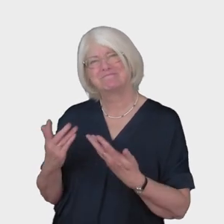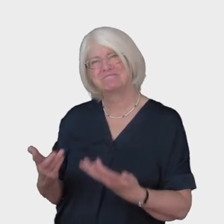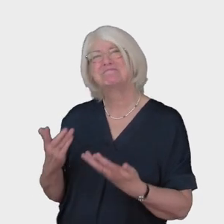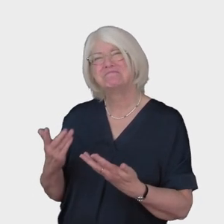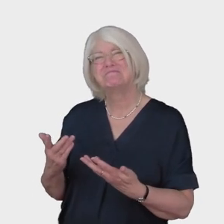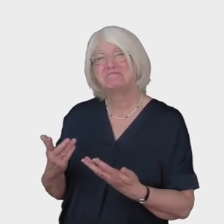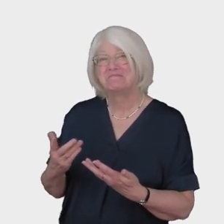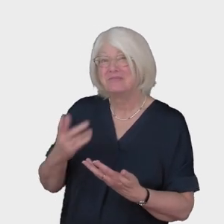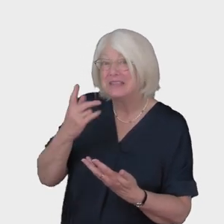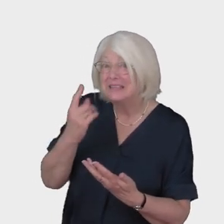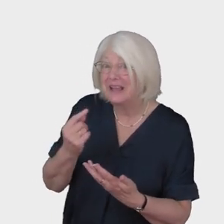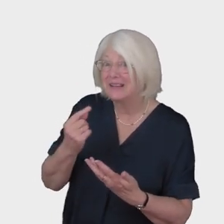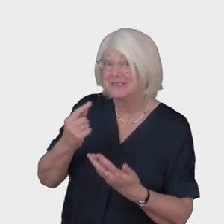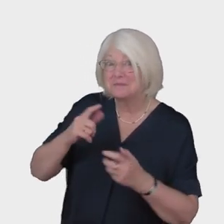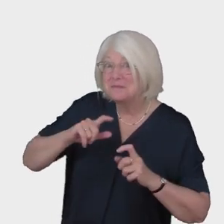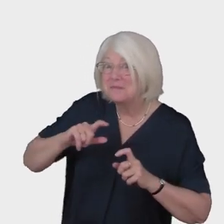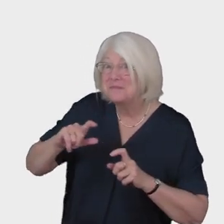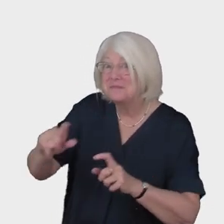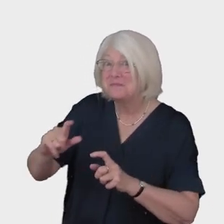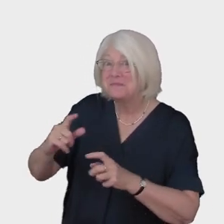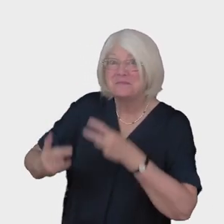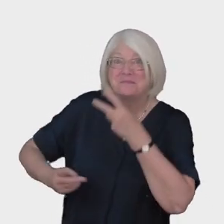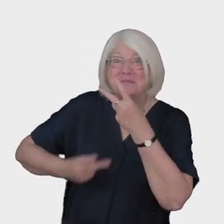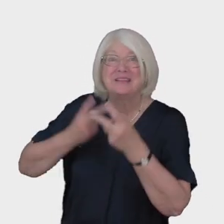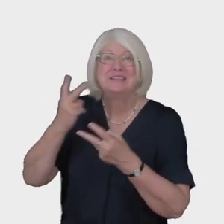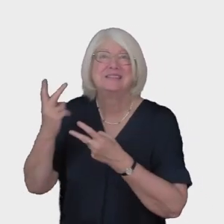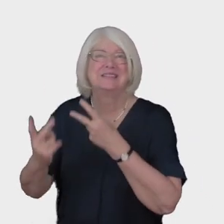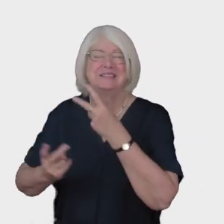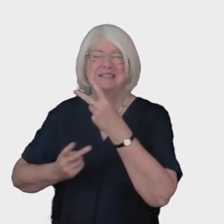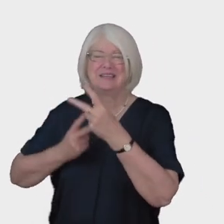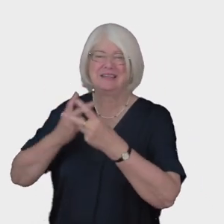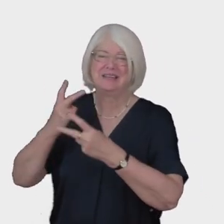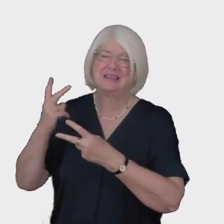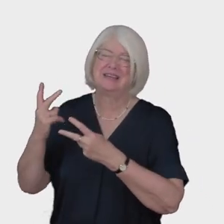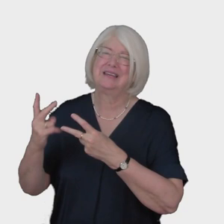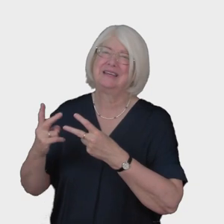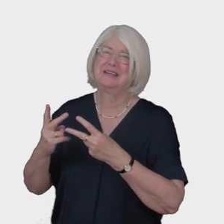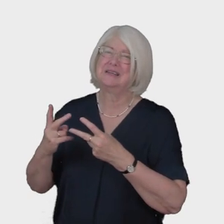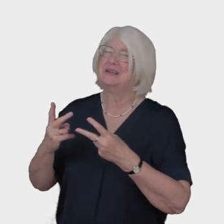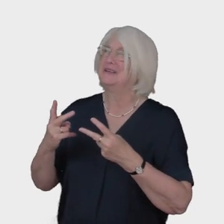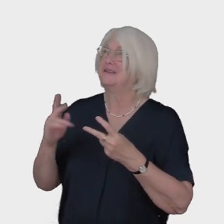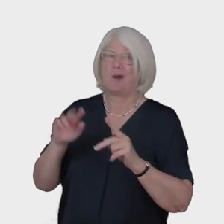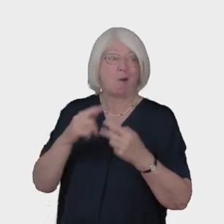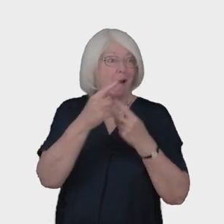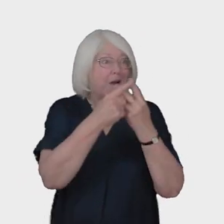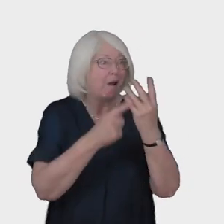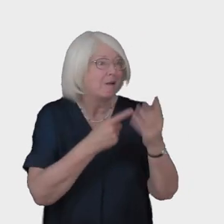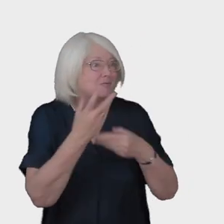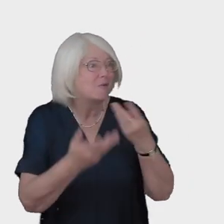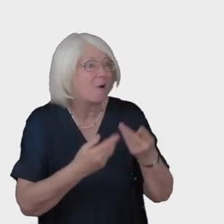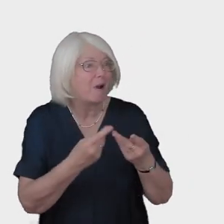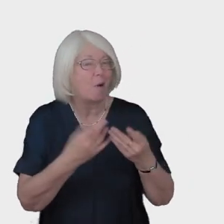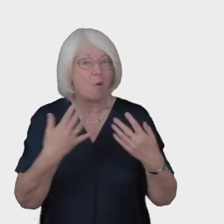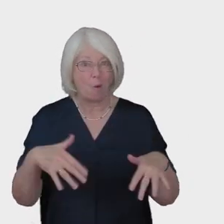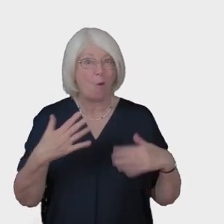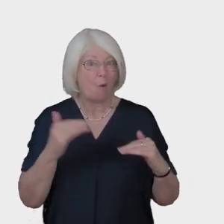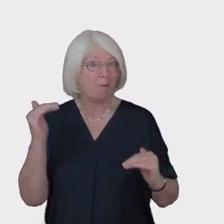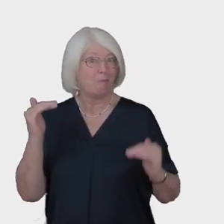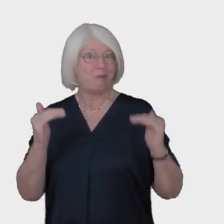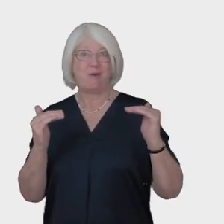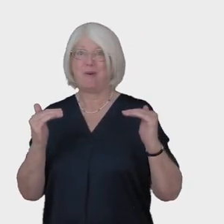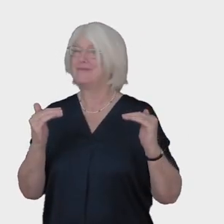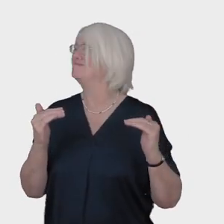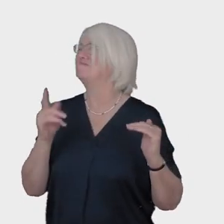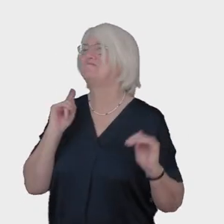here might I stay and sing no story